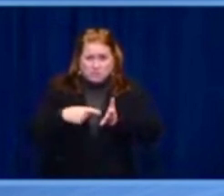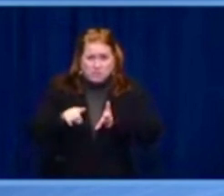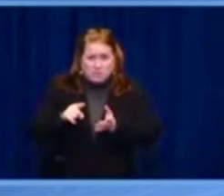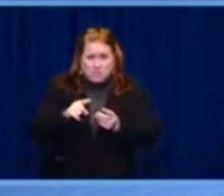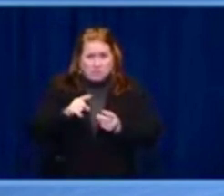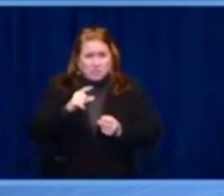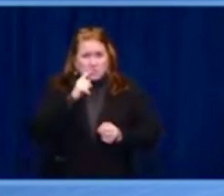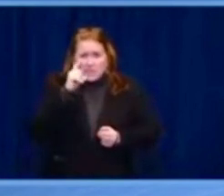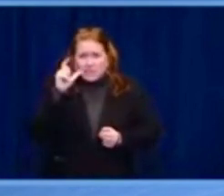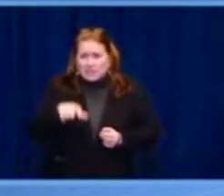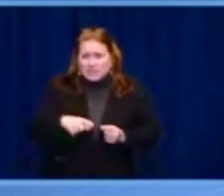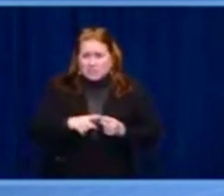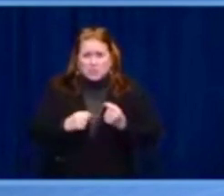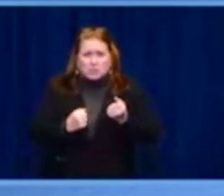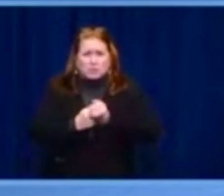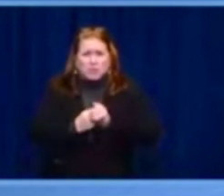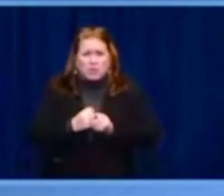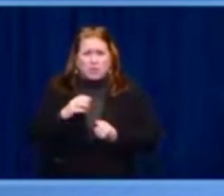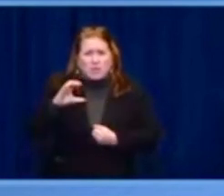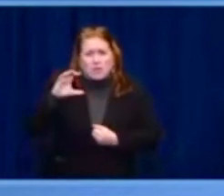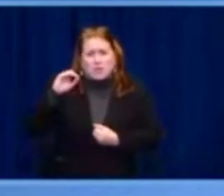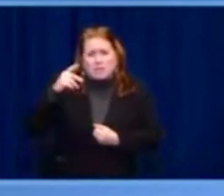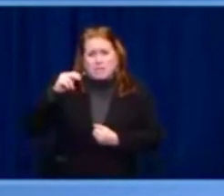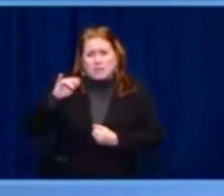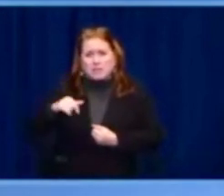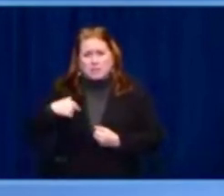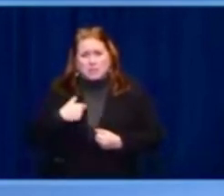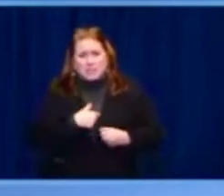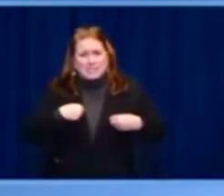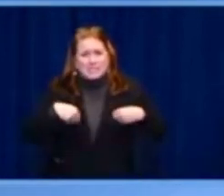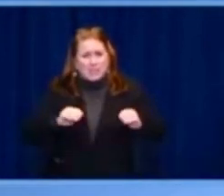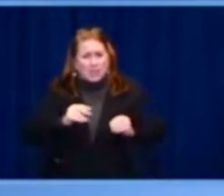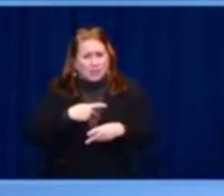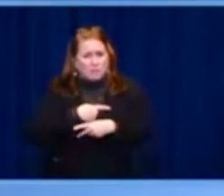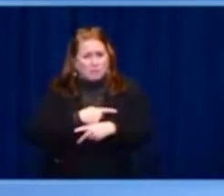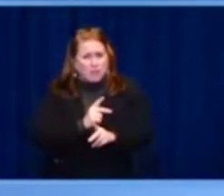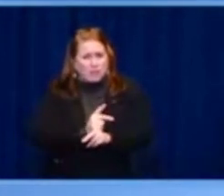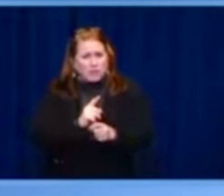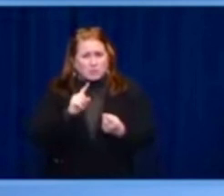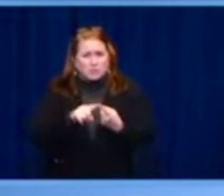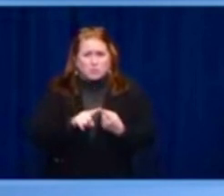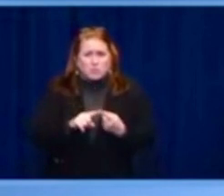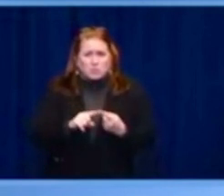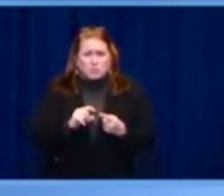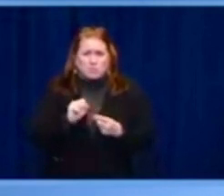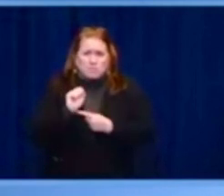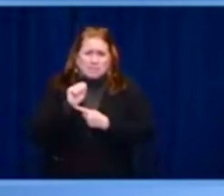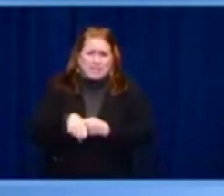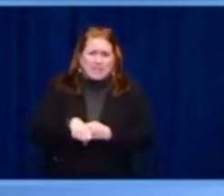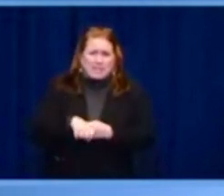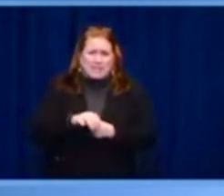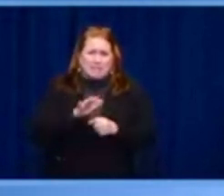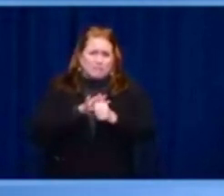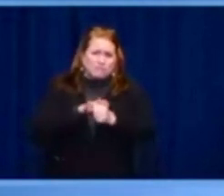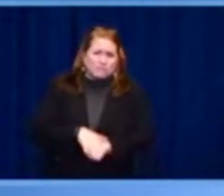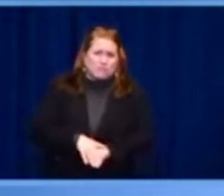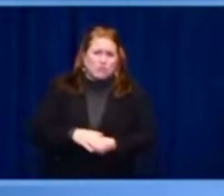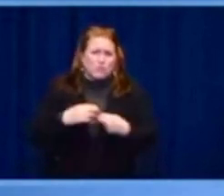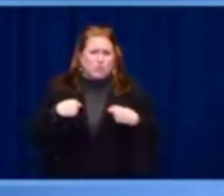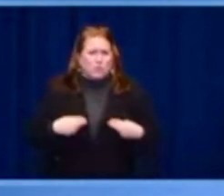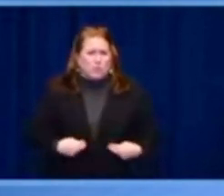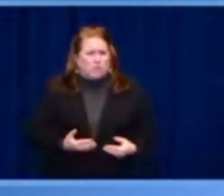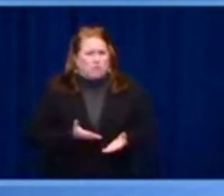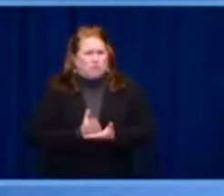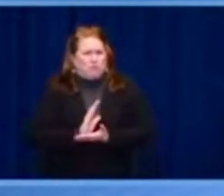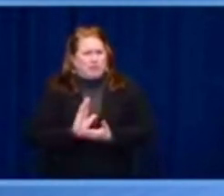shaping emergency, emerging technologies like artificial intelligence so that they deliver and develop things that are in